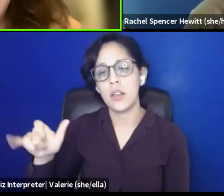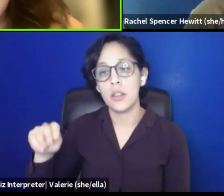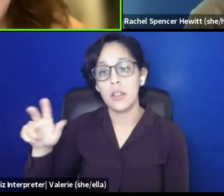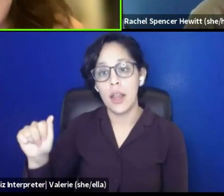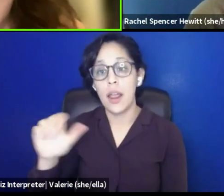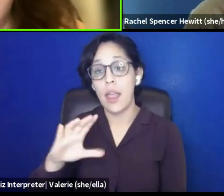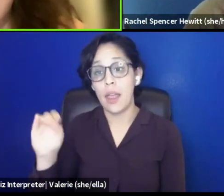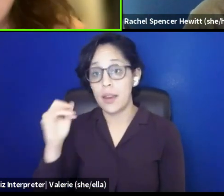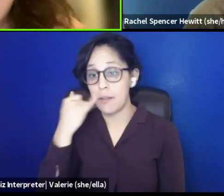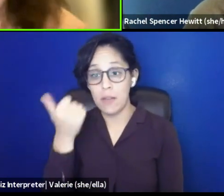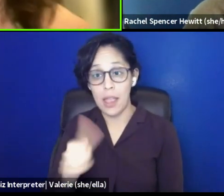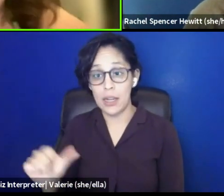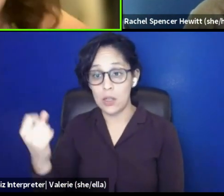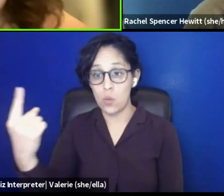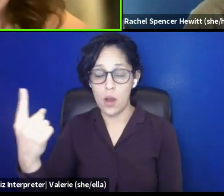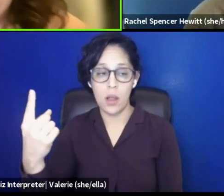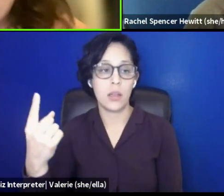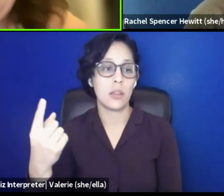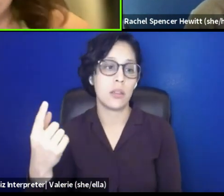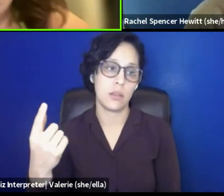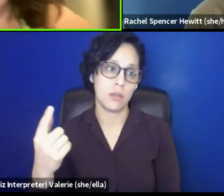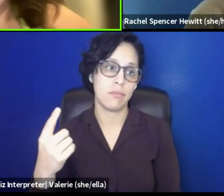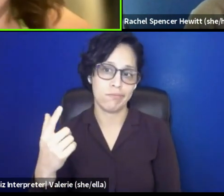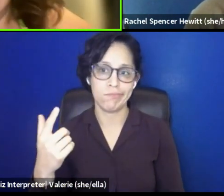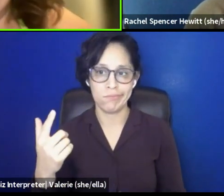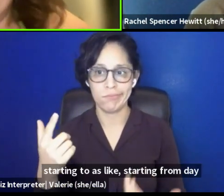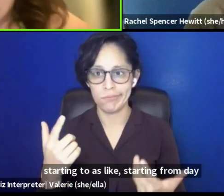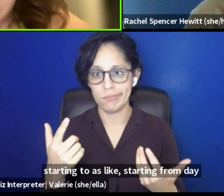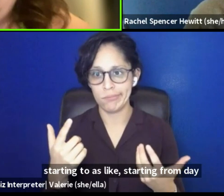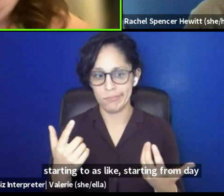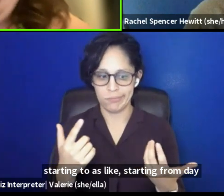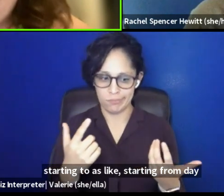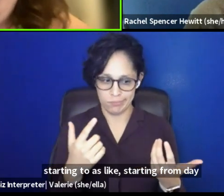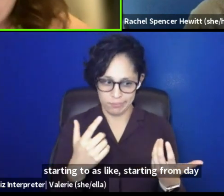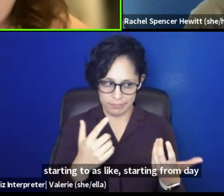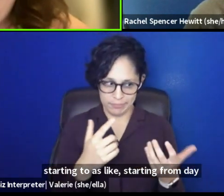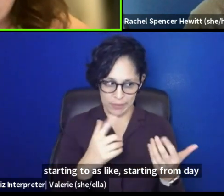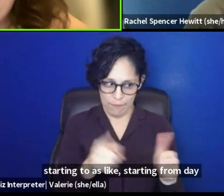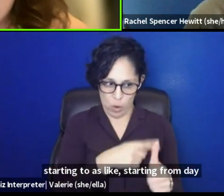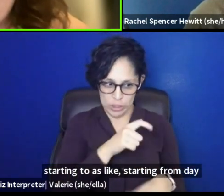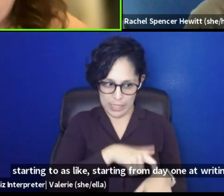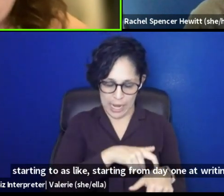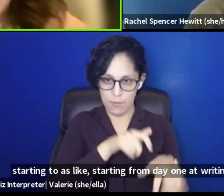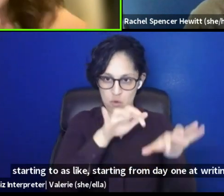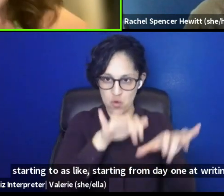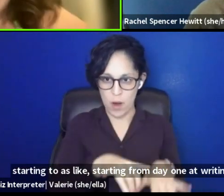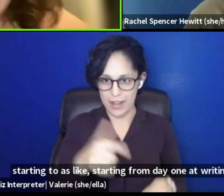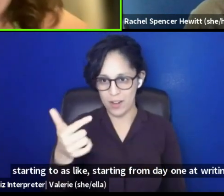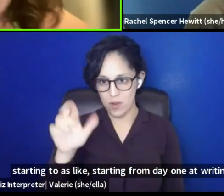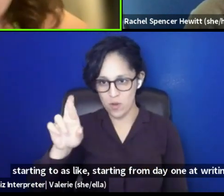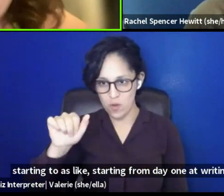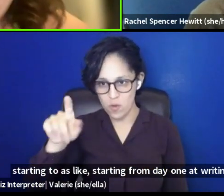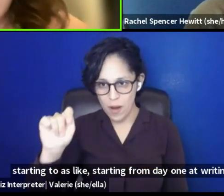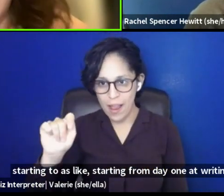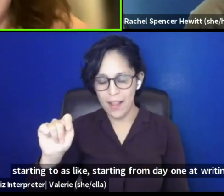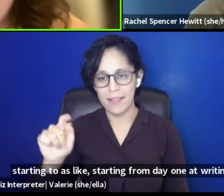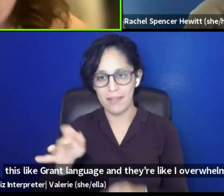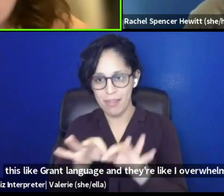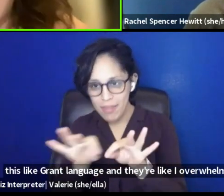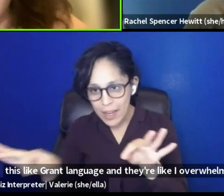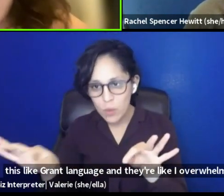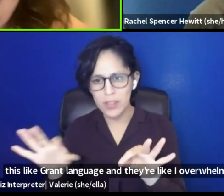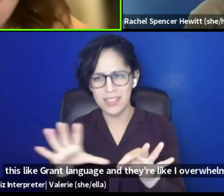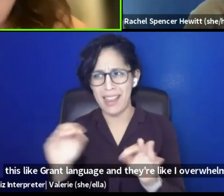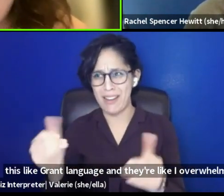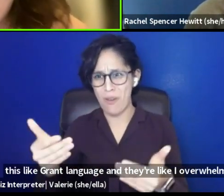if anyone is starting to, is like starting from day one at writing this like grant language and they're like, I overwhelmed by it and want to